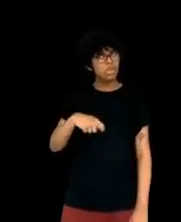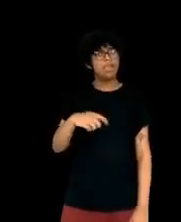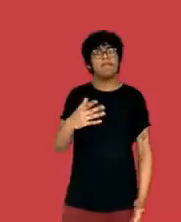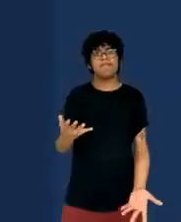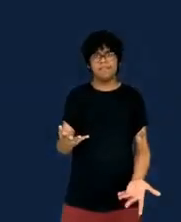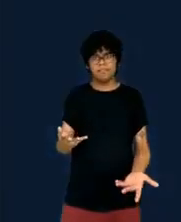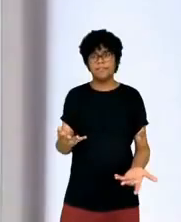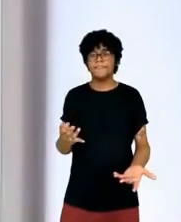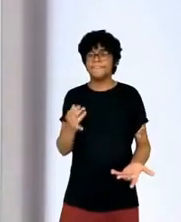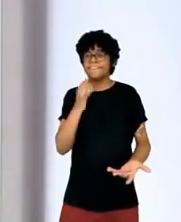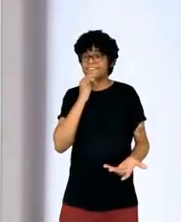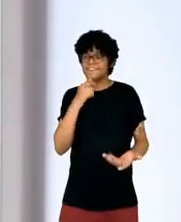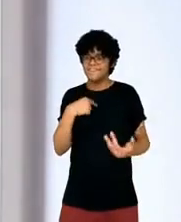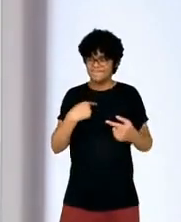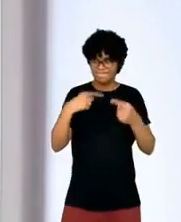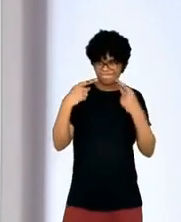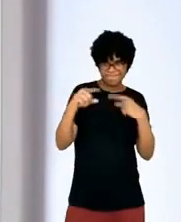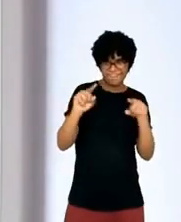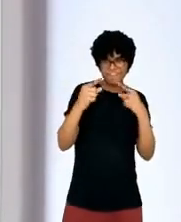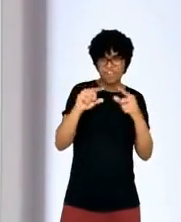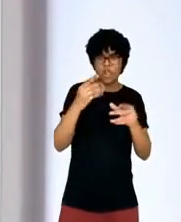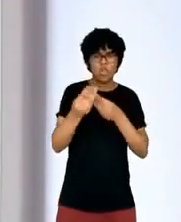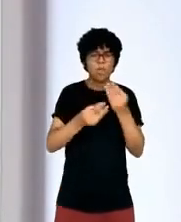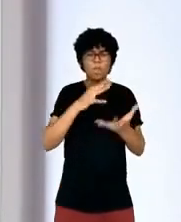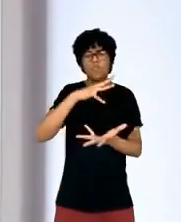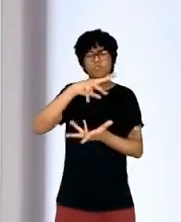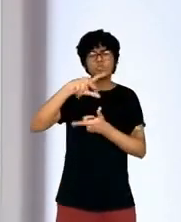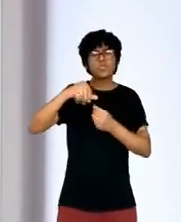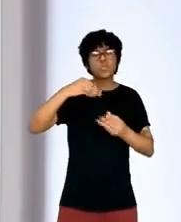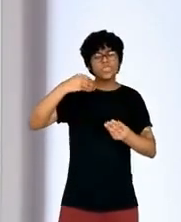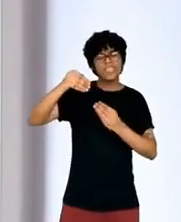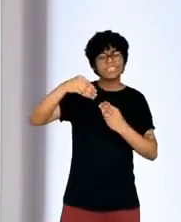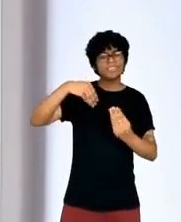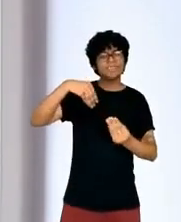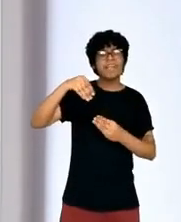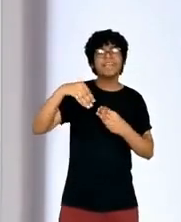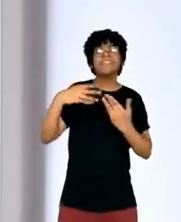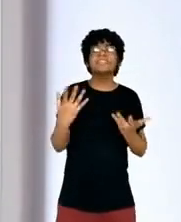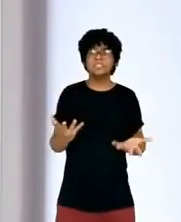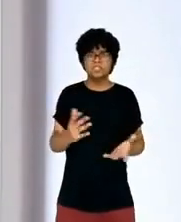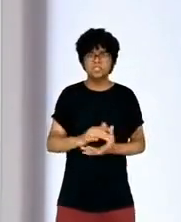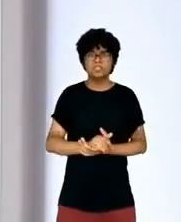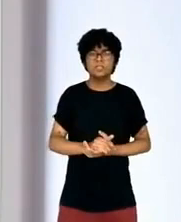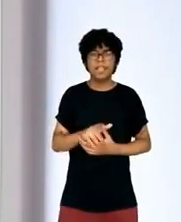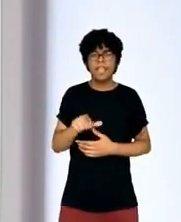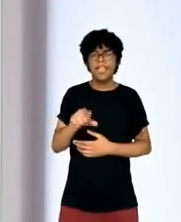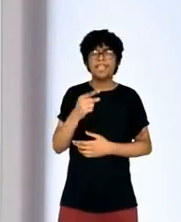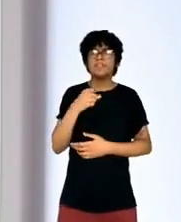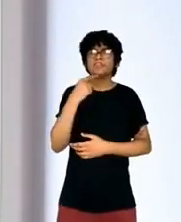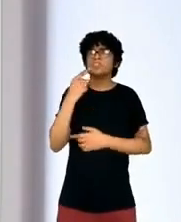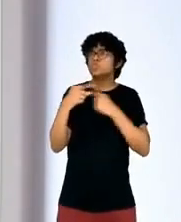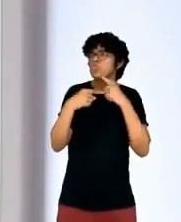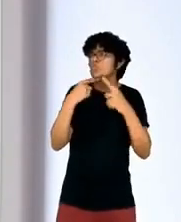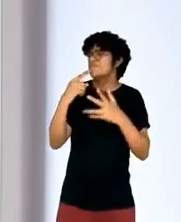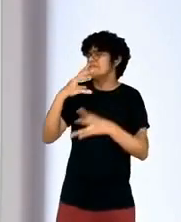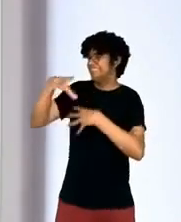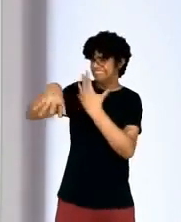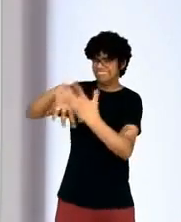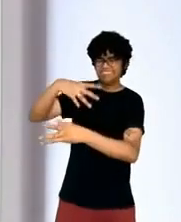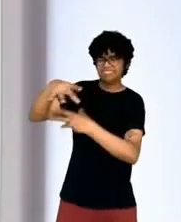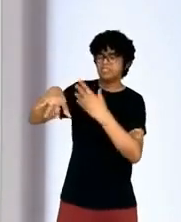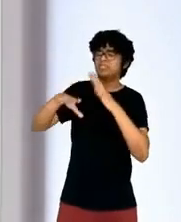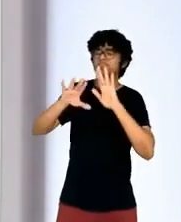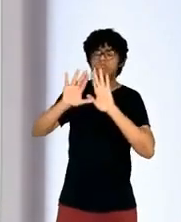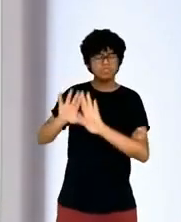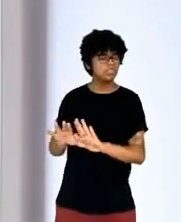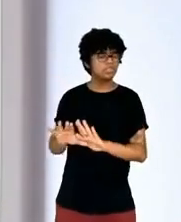transparency. Because the only way I see to get out of the doubt, the disorder that the world is mired in now around, you know, what